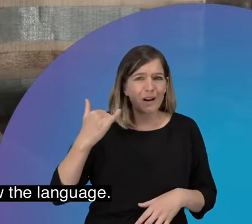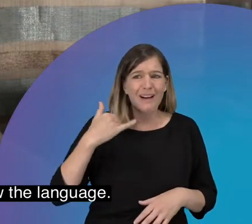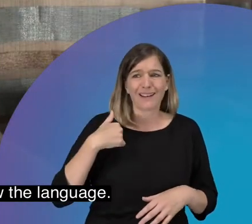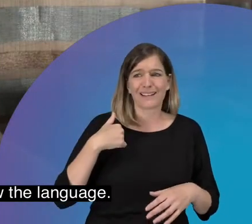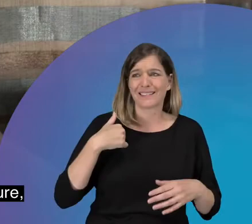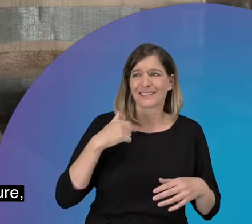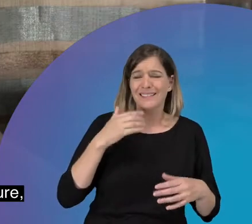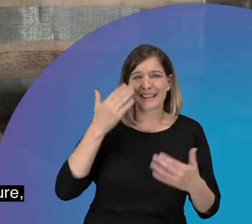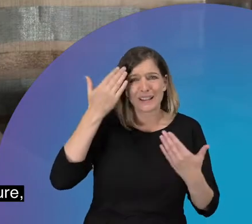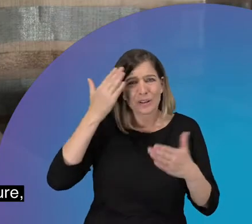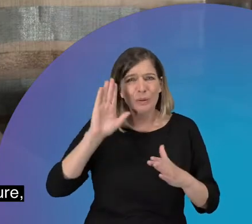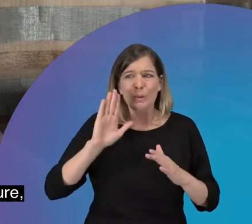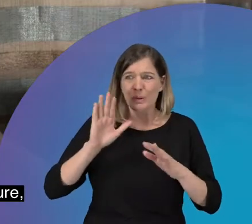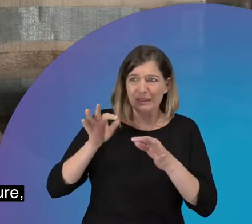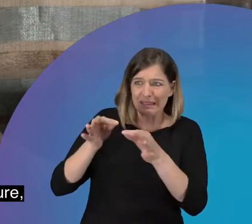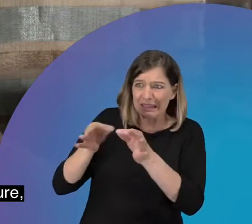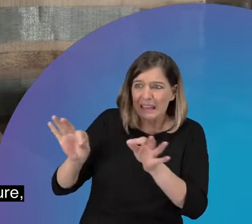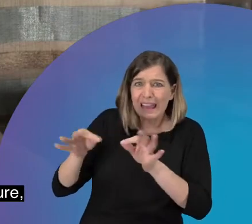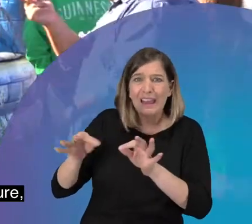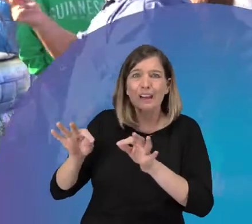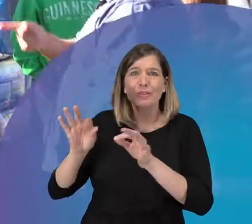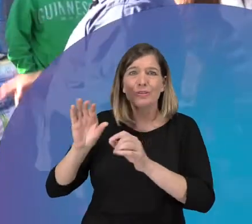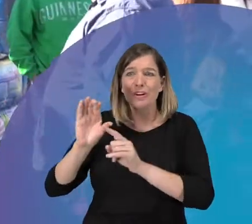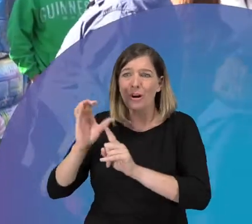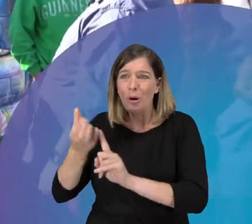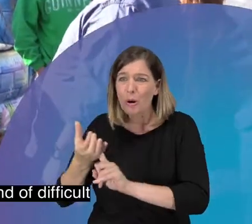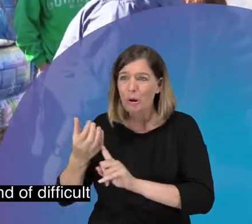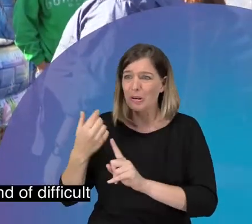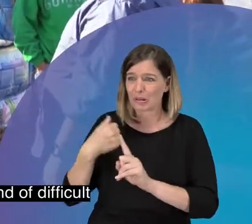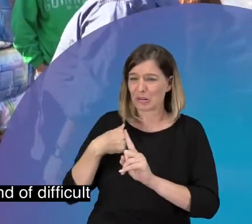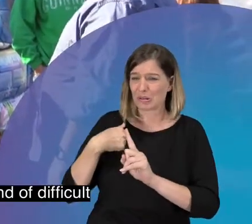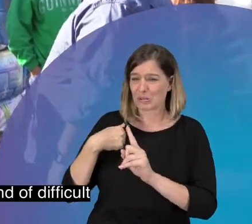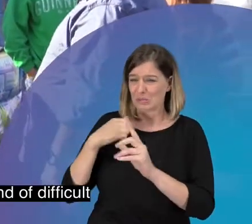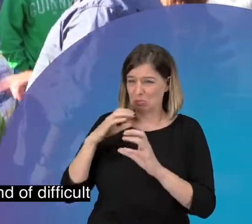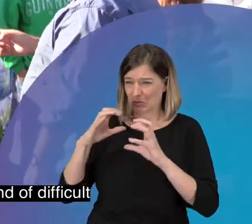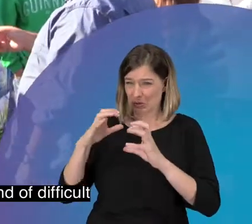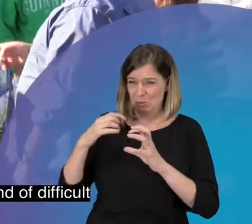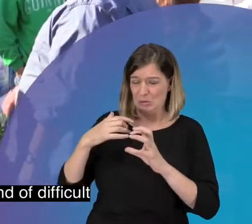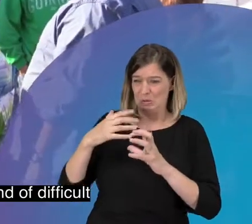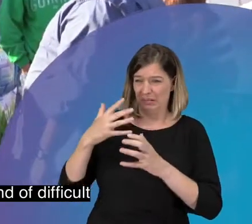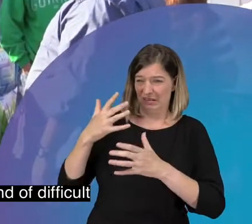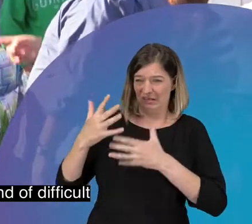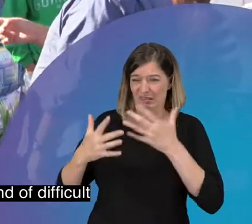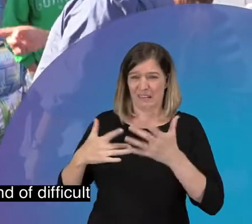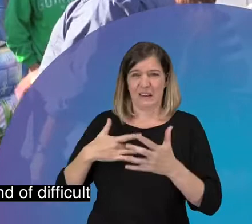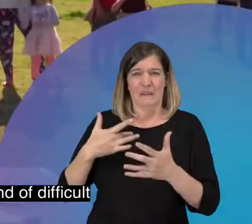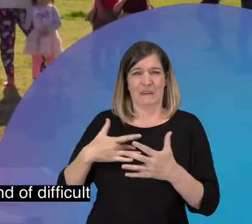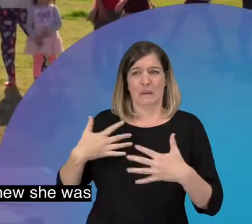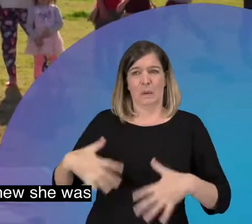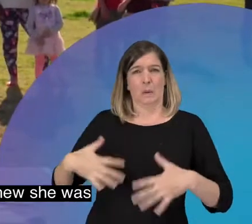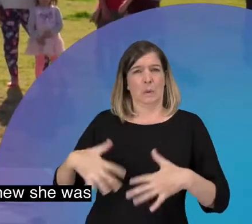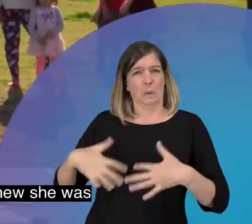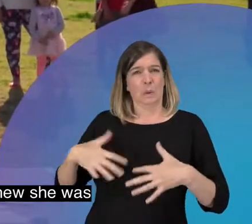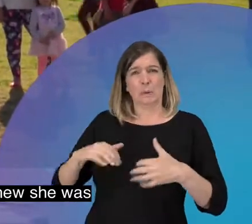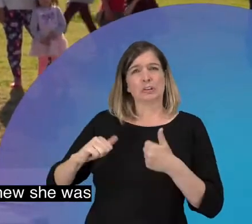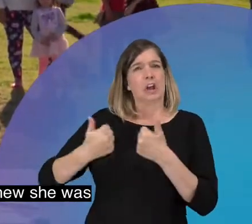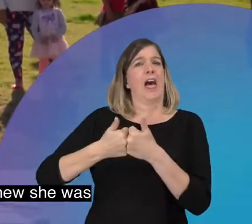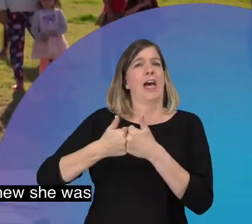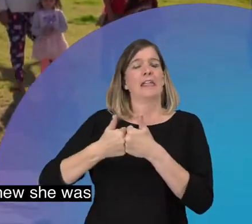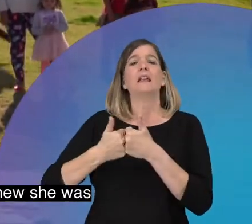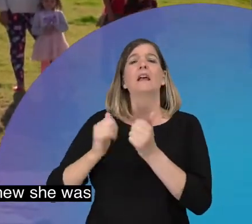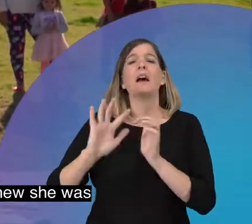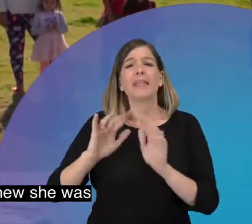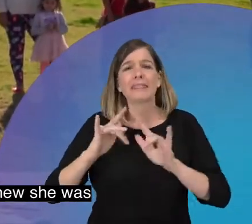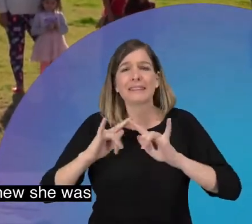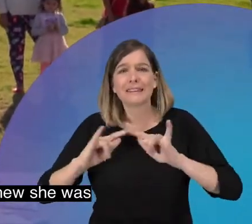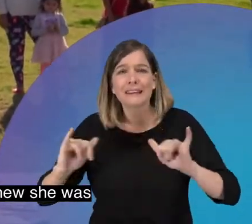because I didn't know the language. I didn't know much about the culture. So me trying to communicate was really difficult, but at the